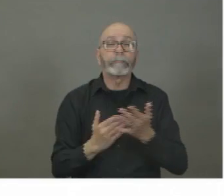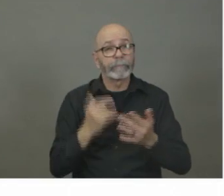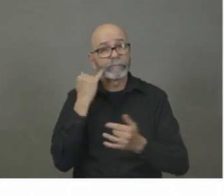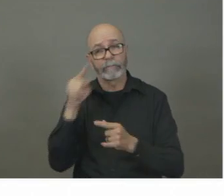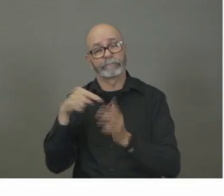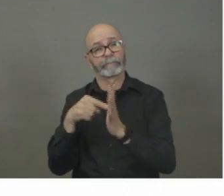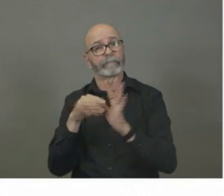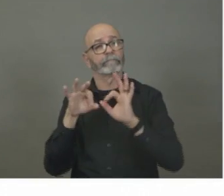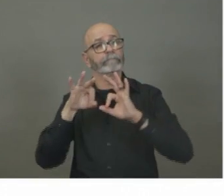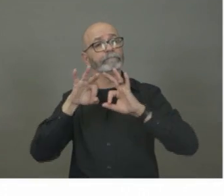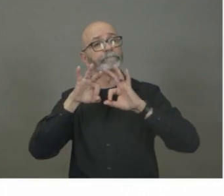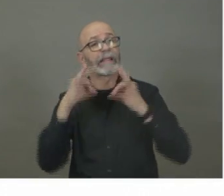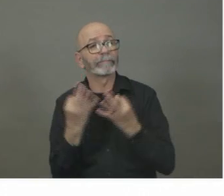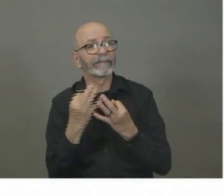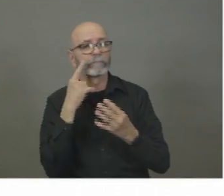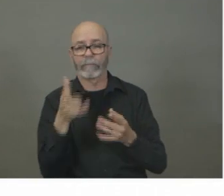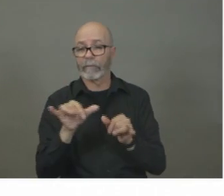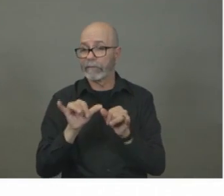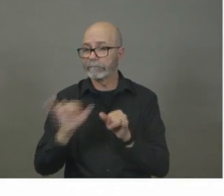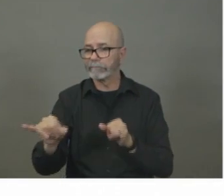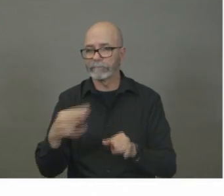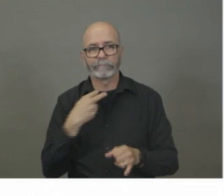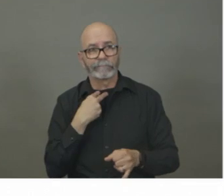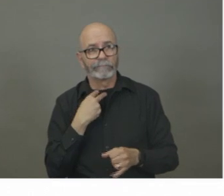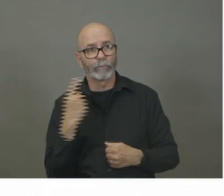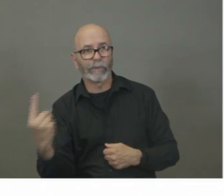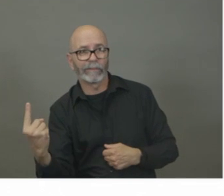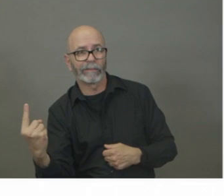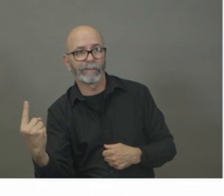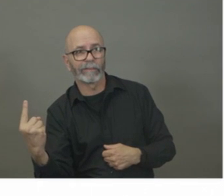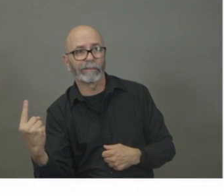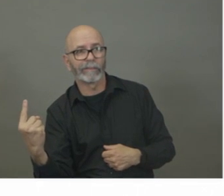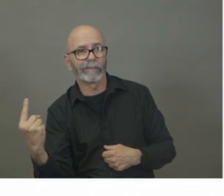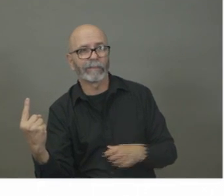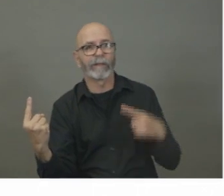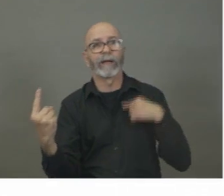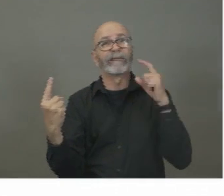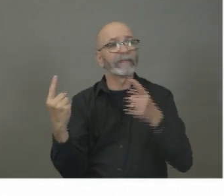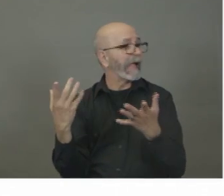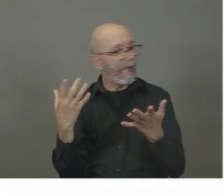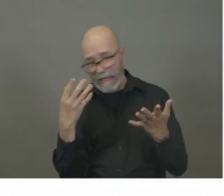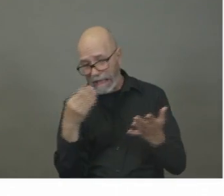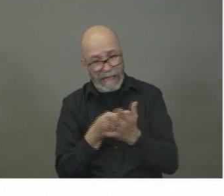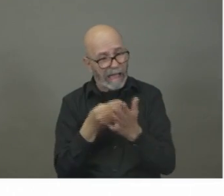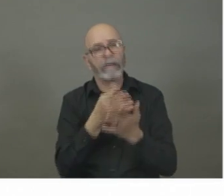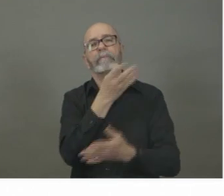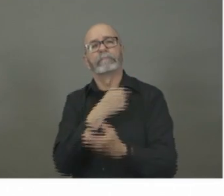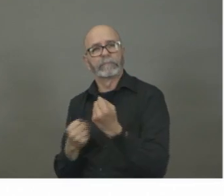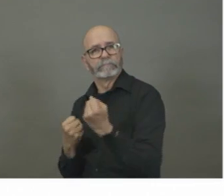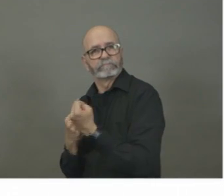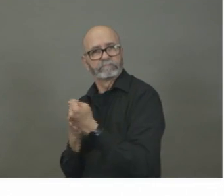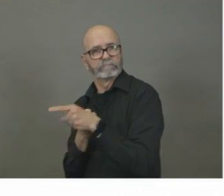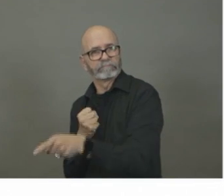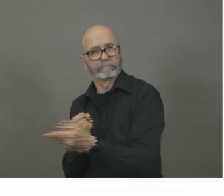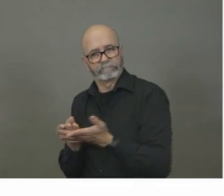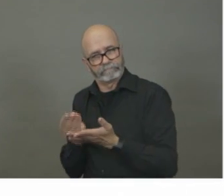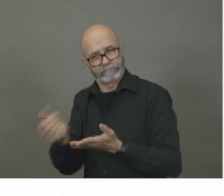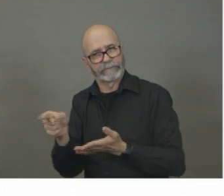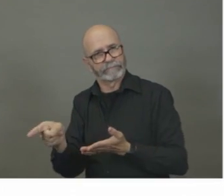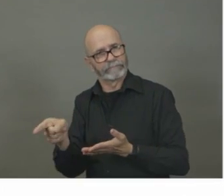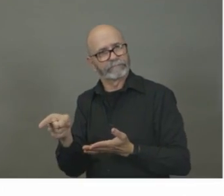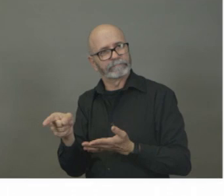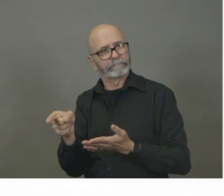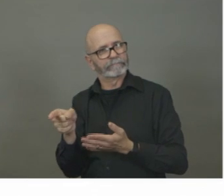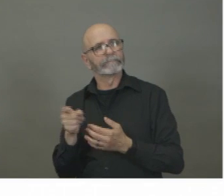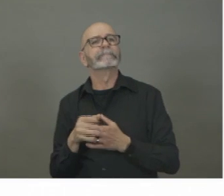isolation, that we're able to provide them quickly with some support financially and to ensure that they have the necessities to be able to go through